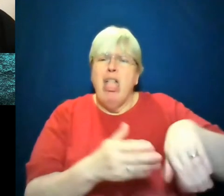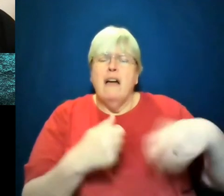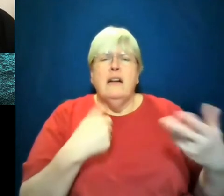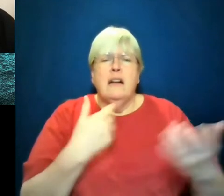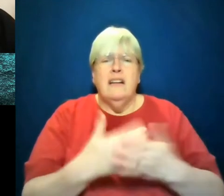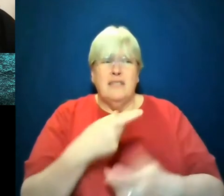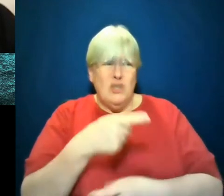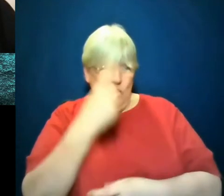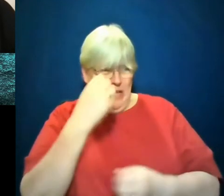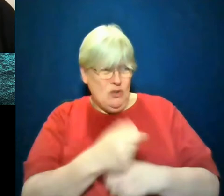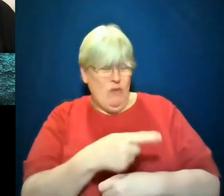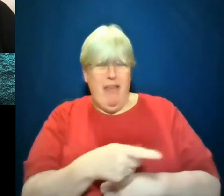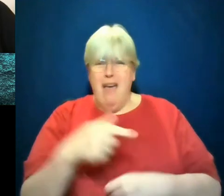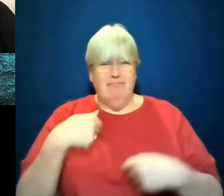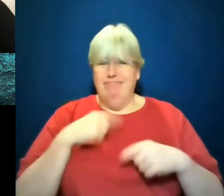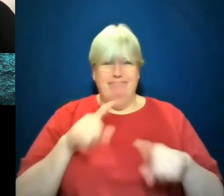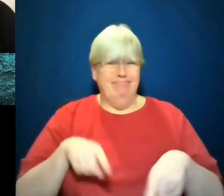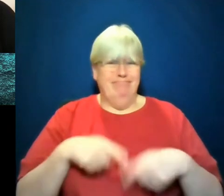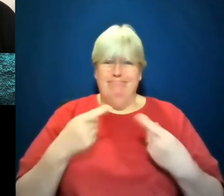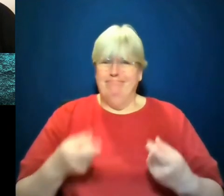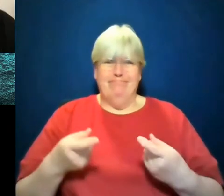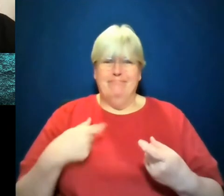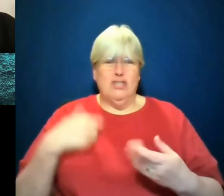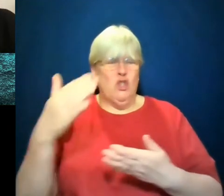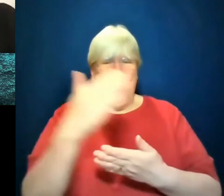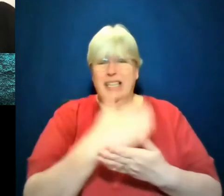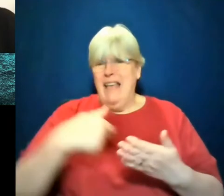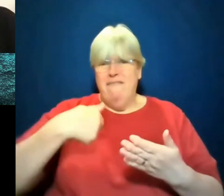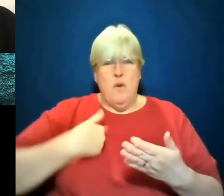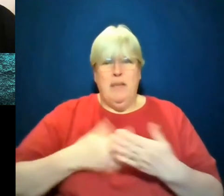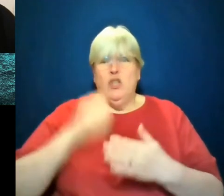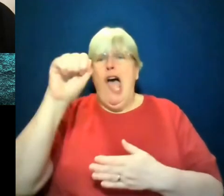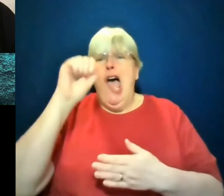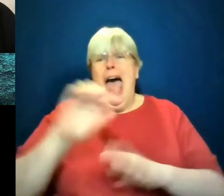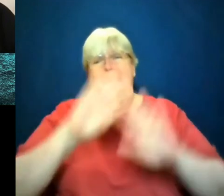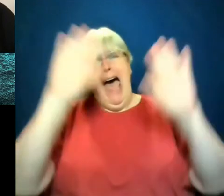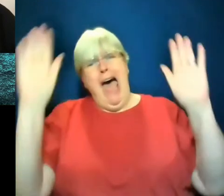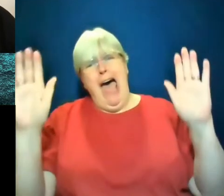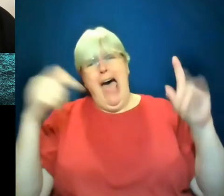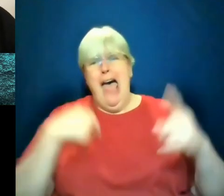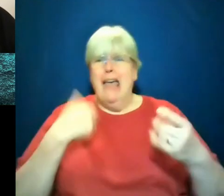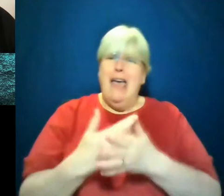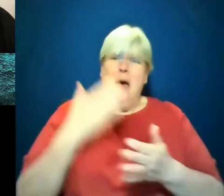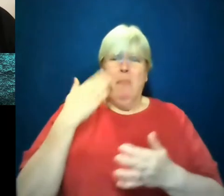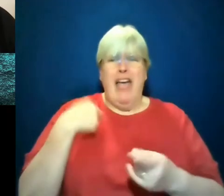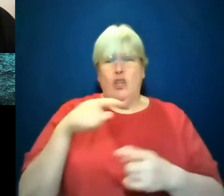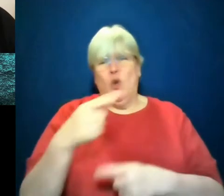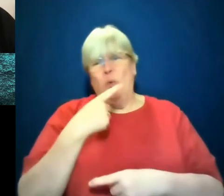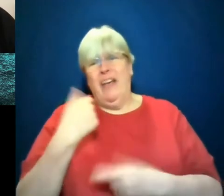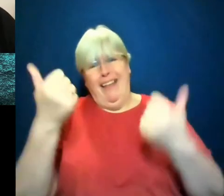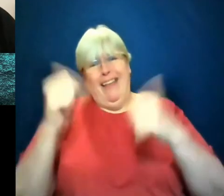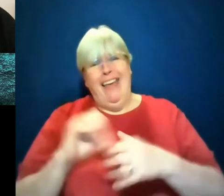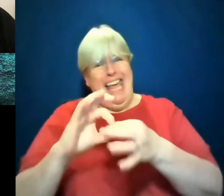can do that. It is not safe for me to go knock on their door and go, hey, what are y'all thinking? No, no, no, no, no, I'm not doing that.